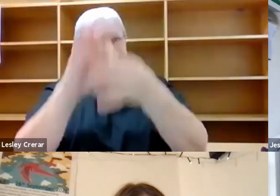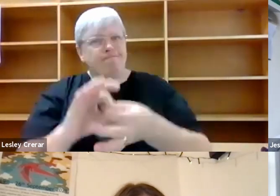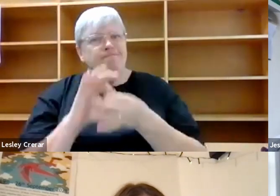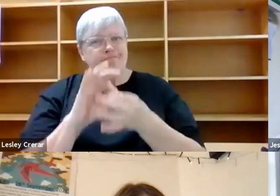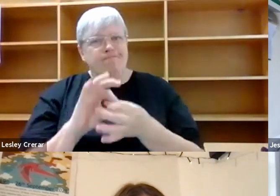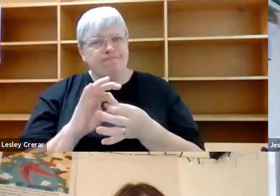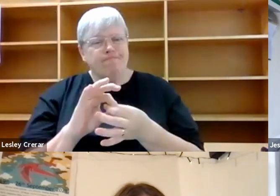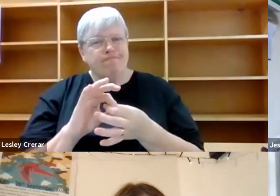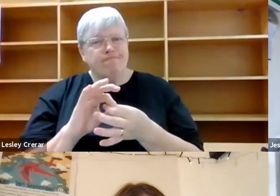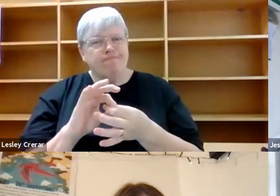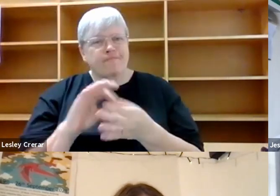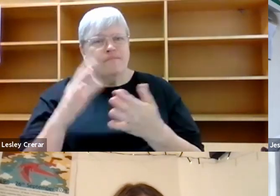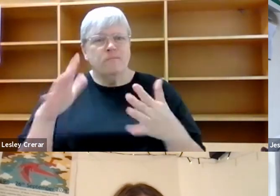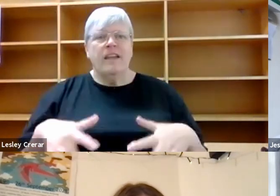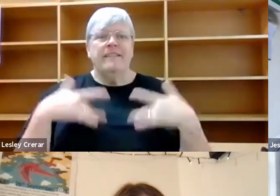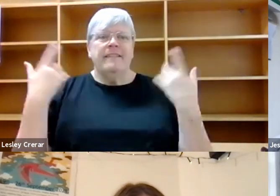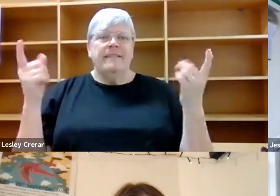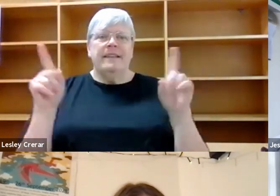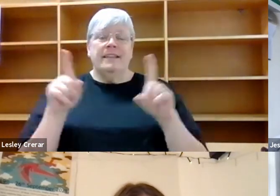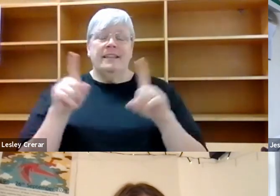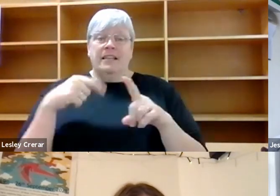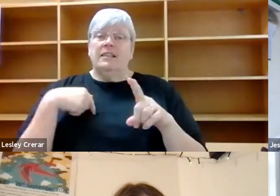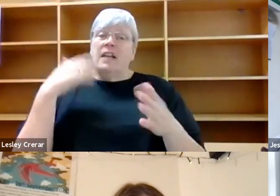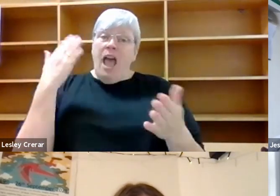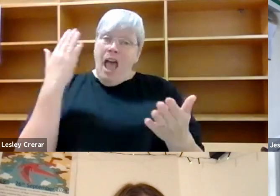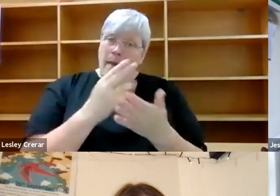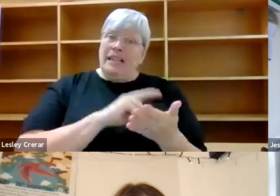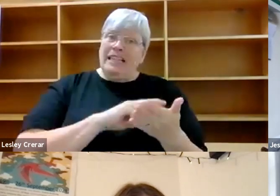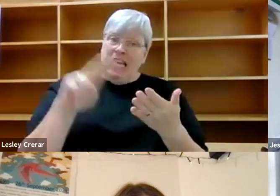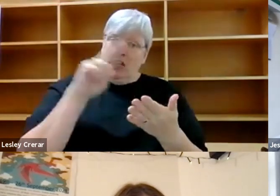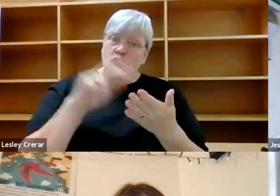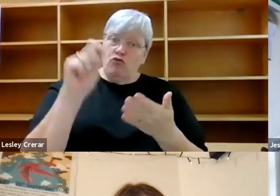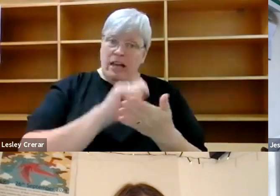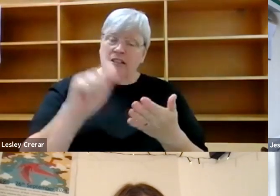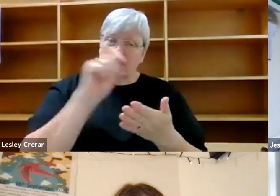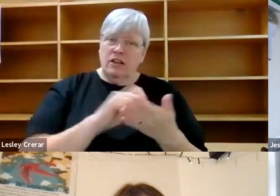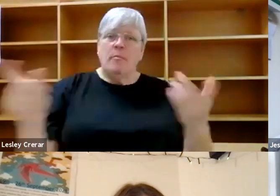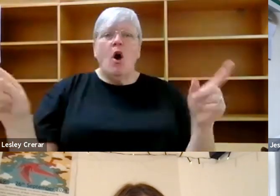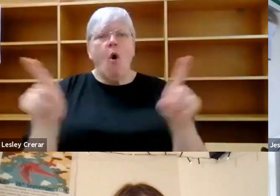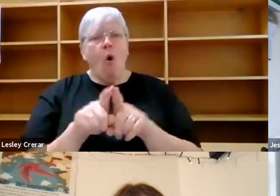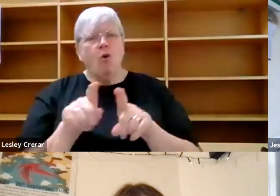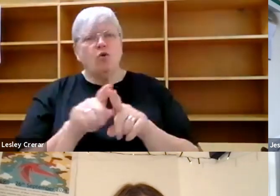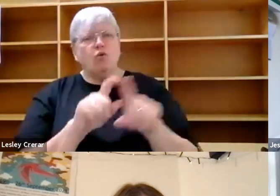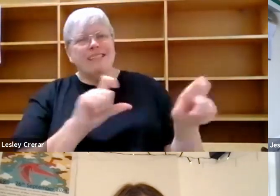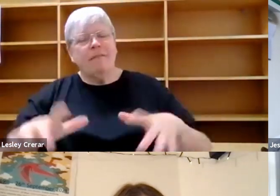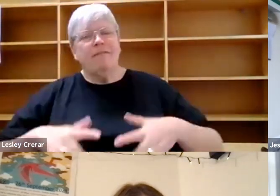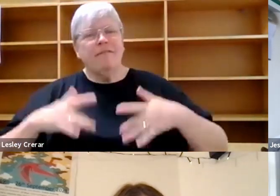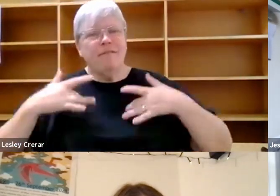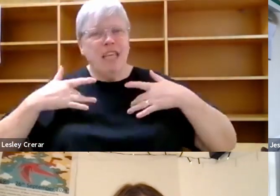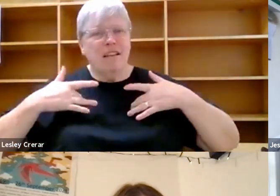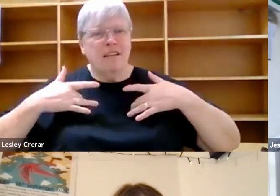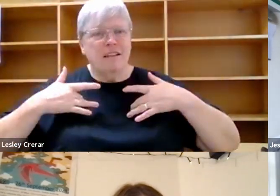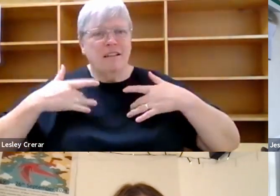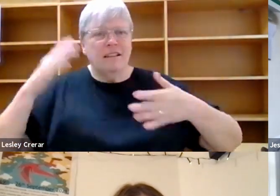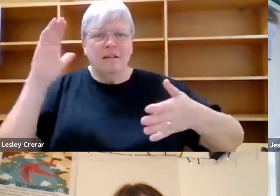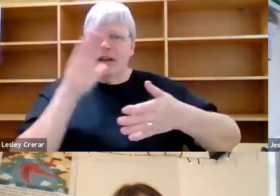I feel as if I am a nature writer, but I also still feel, I mean, I am from an enormous background